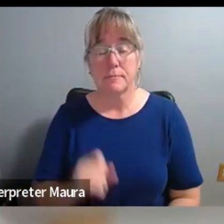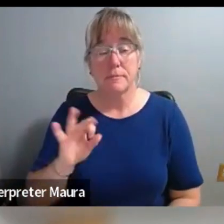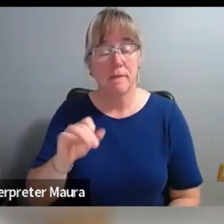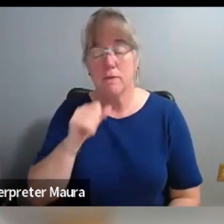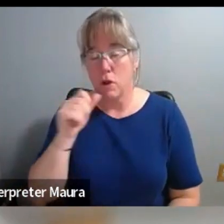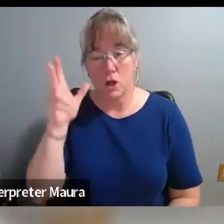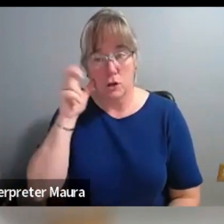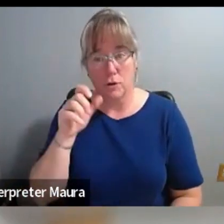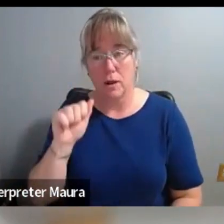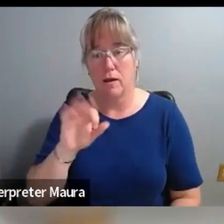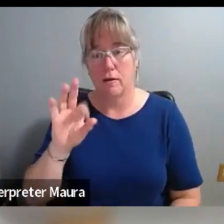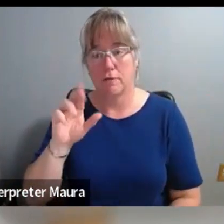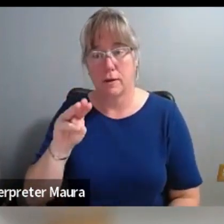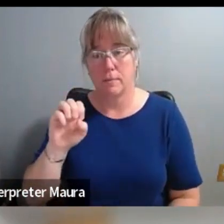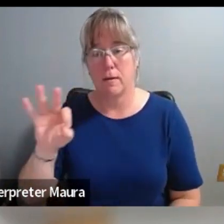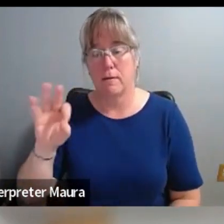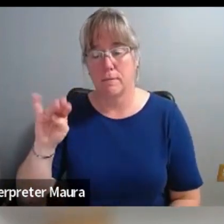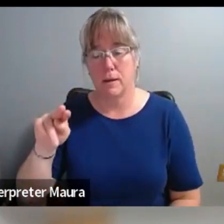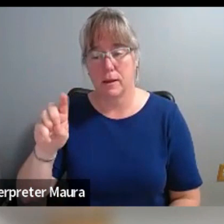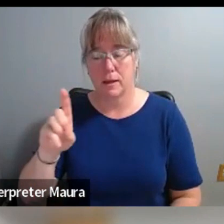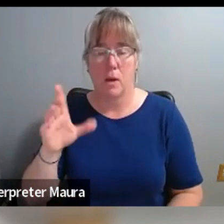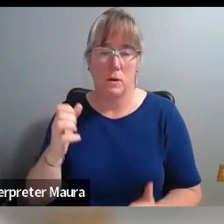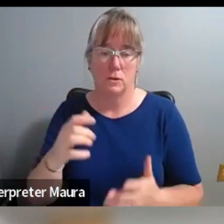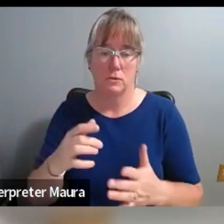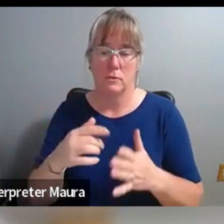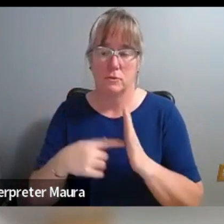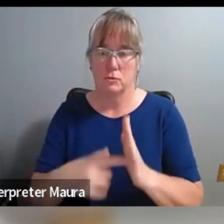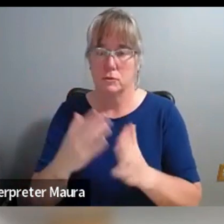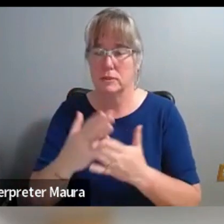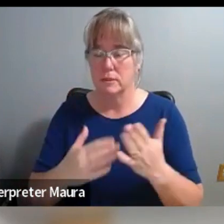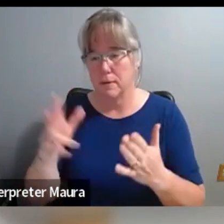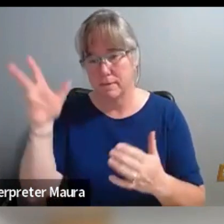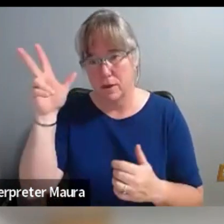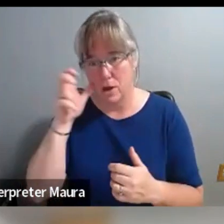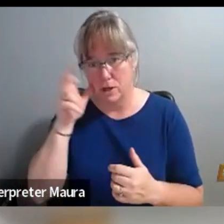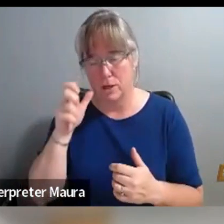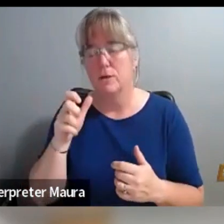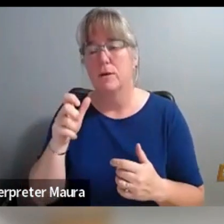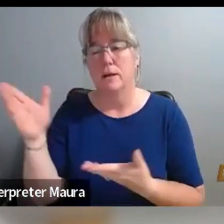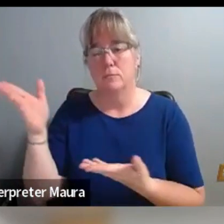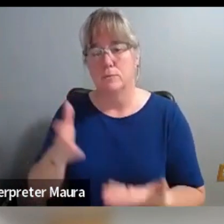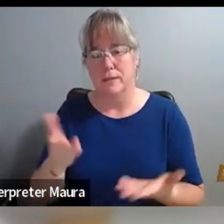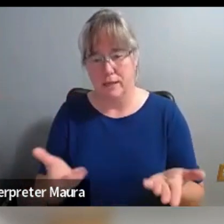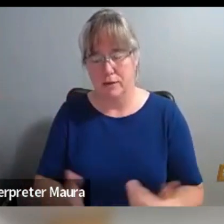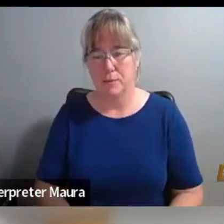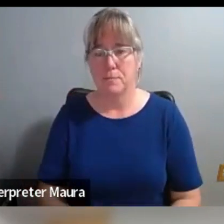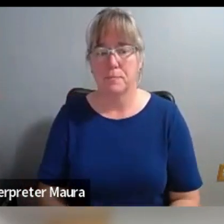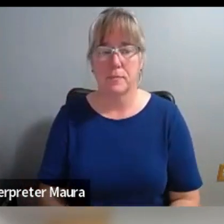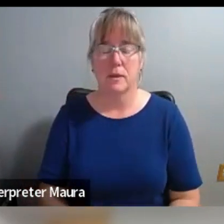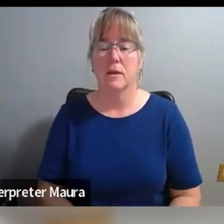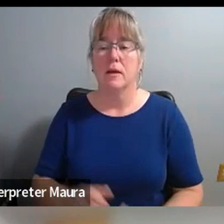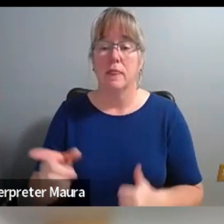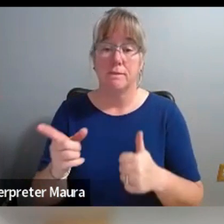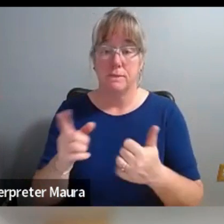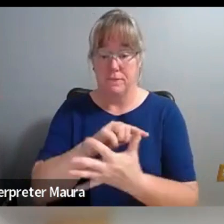mind, or if it's been a while, we wanted to play a bit of the audio and bring that into the space as well. So this is the first act of the first